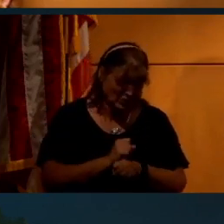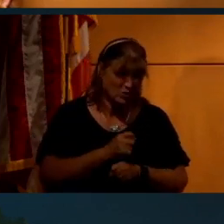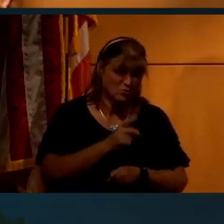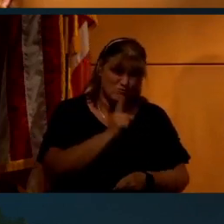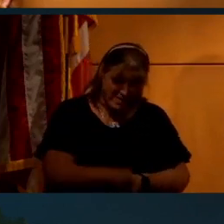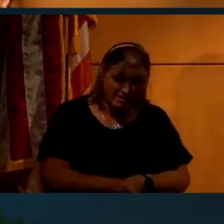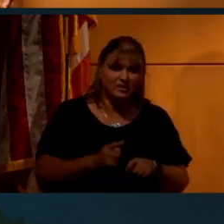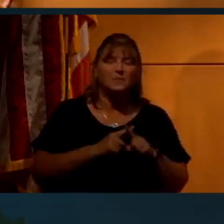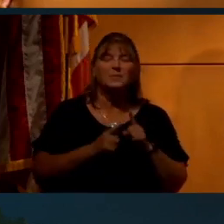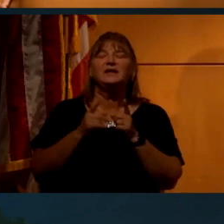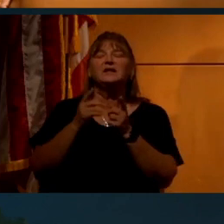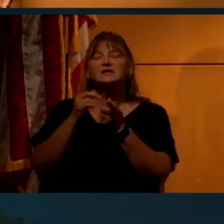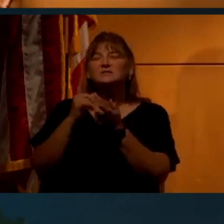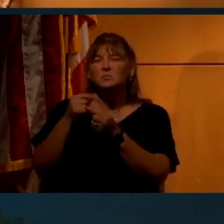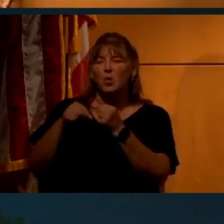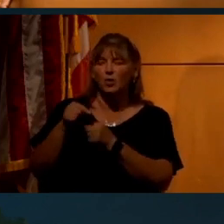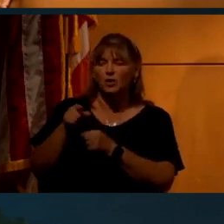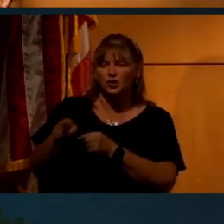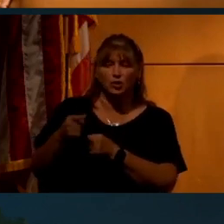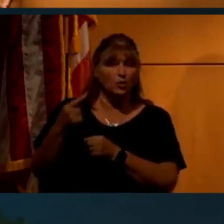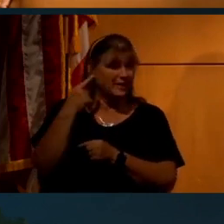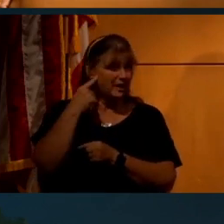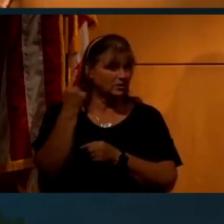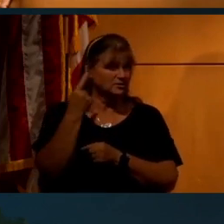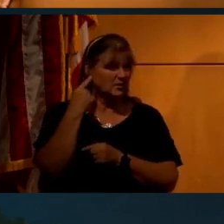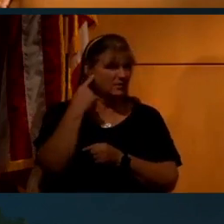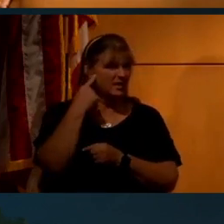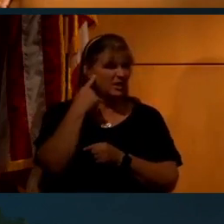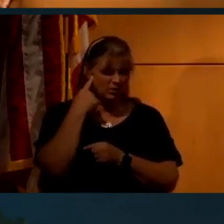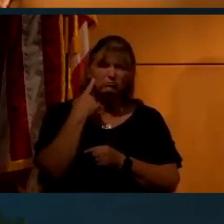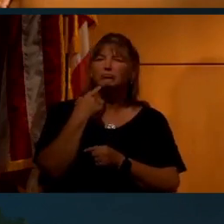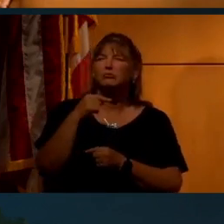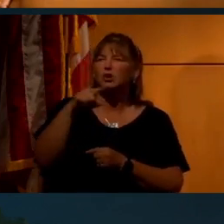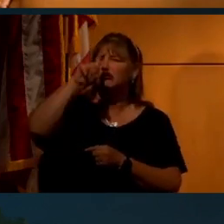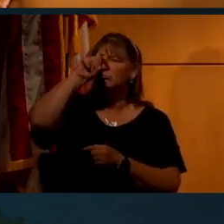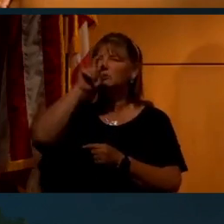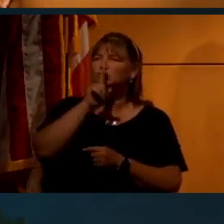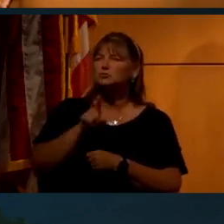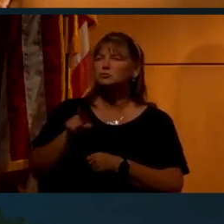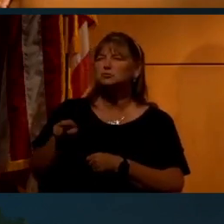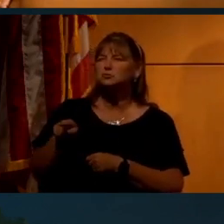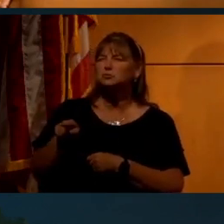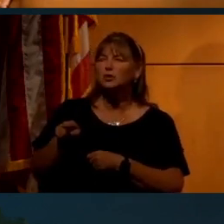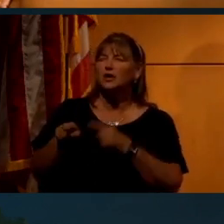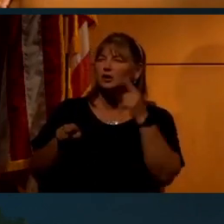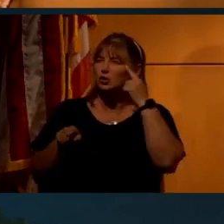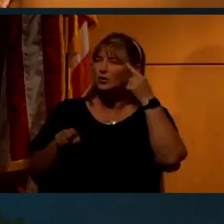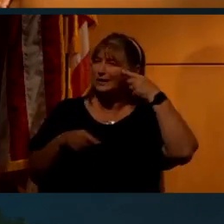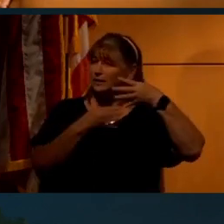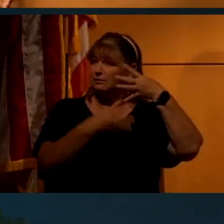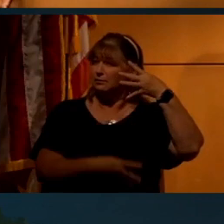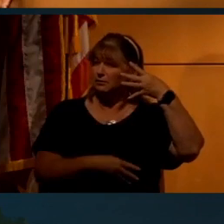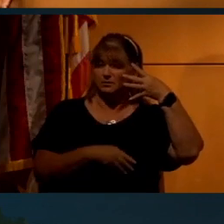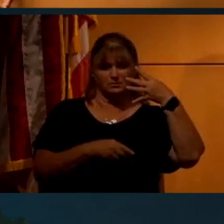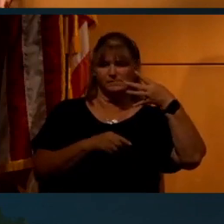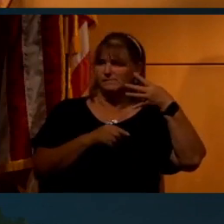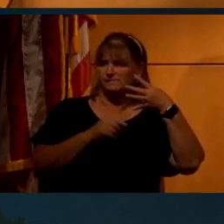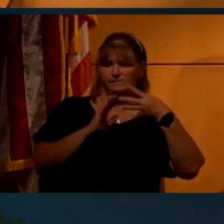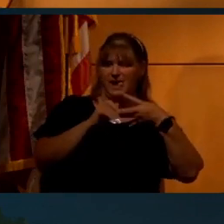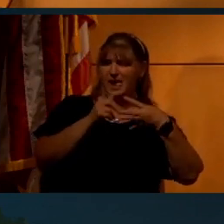It's more along the lines of you hear something and you go, is that really true? You need the toolkit to be able to